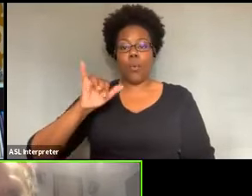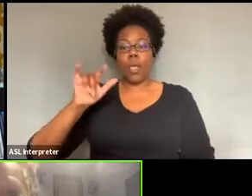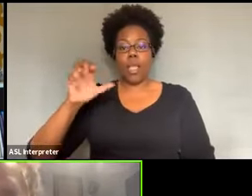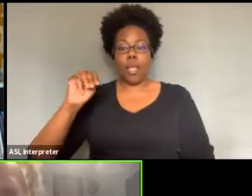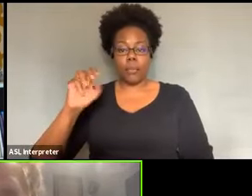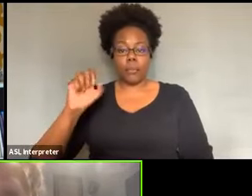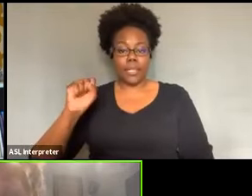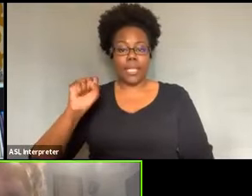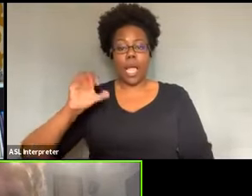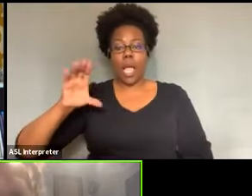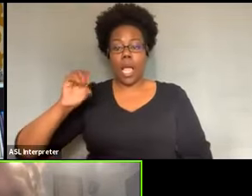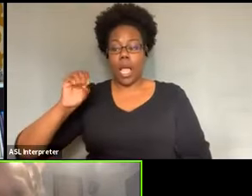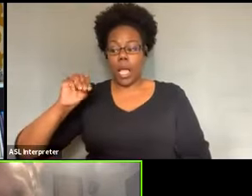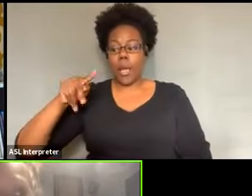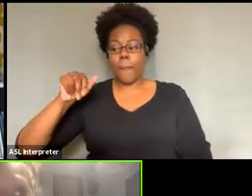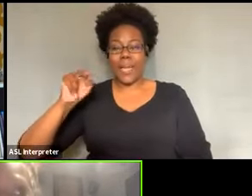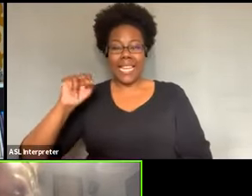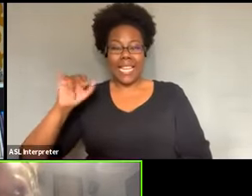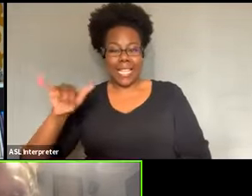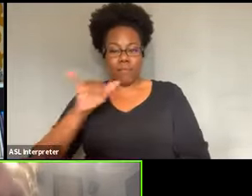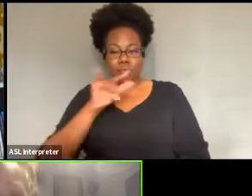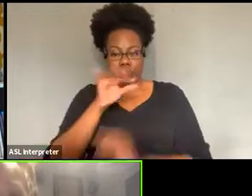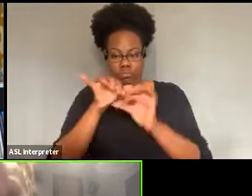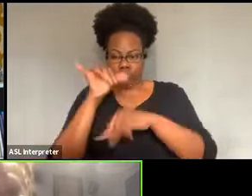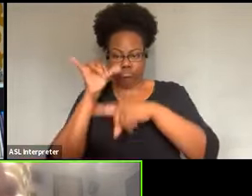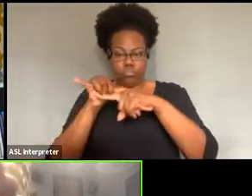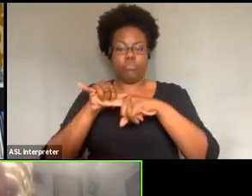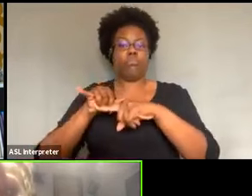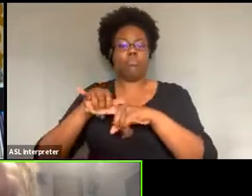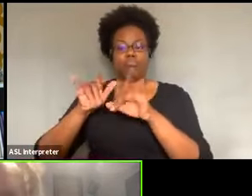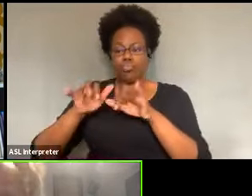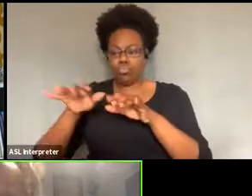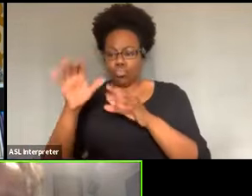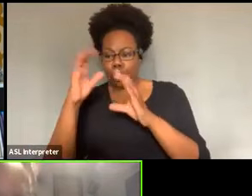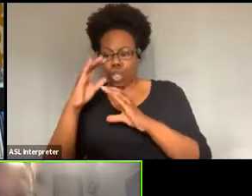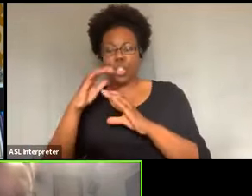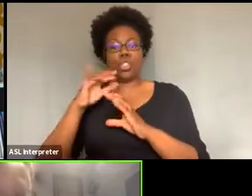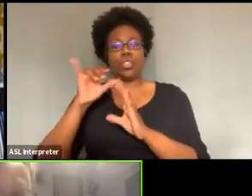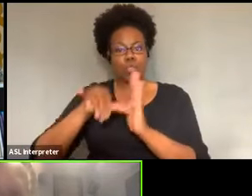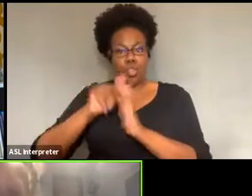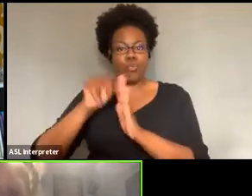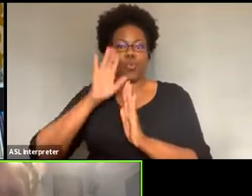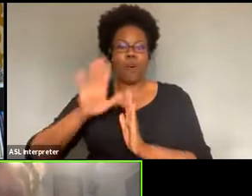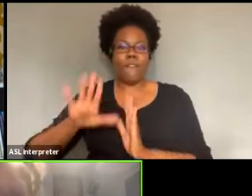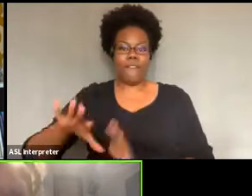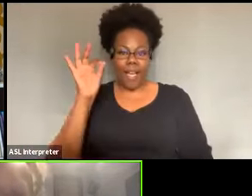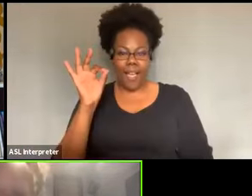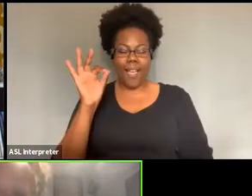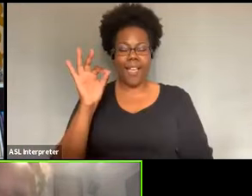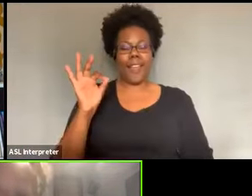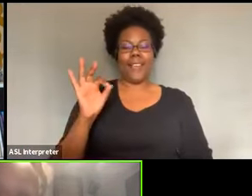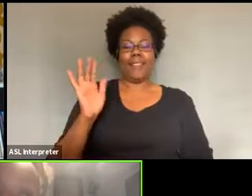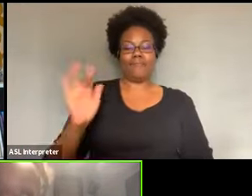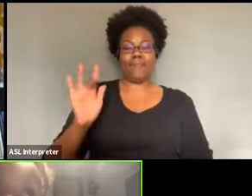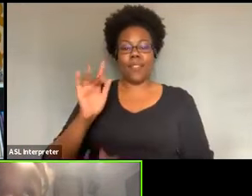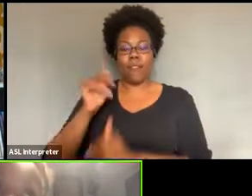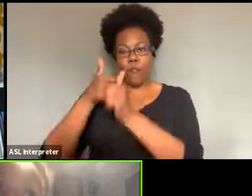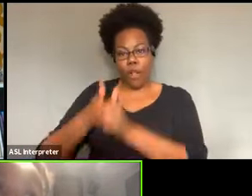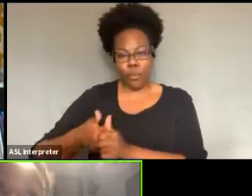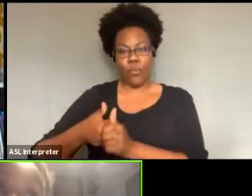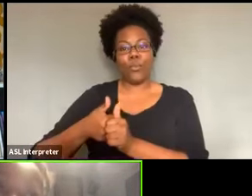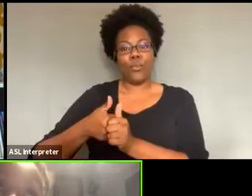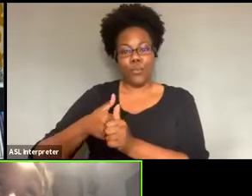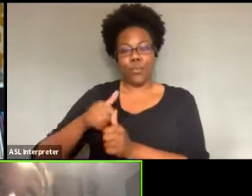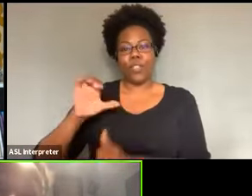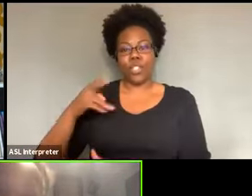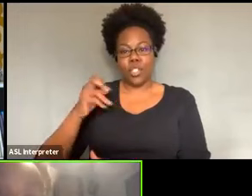So please subscribe. You'll know that you're in the right channel so that you can get immediately our live. Um, not